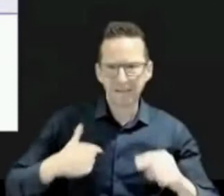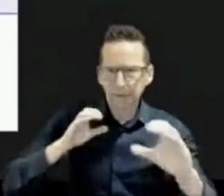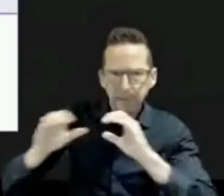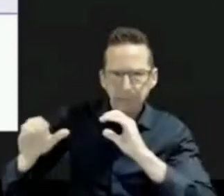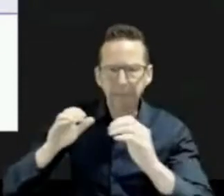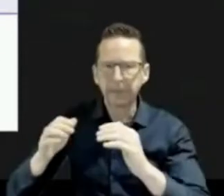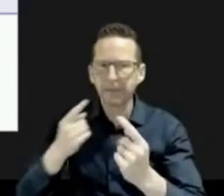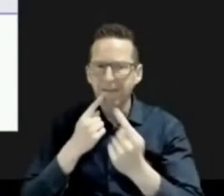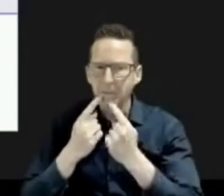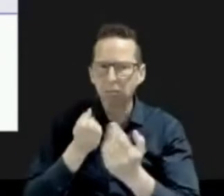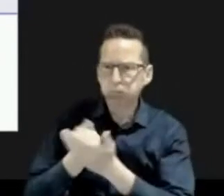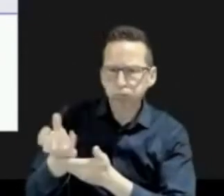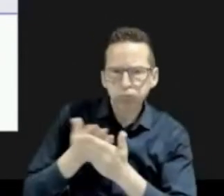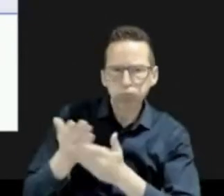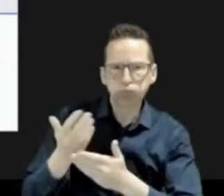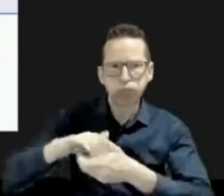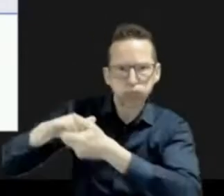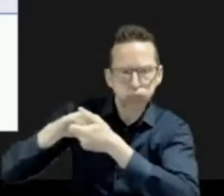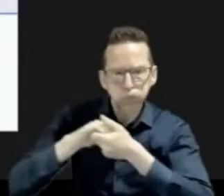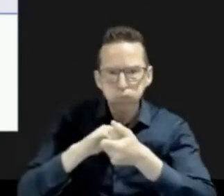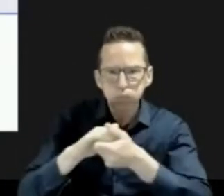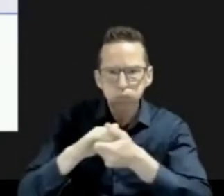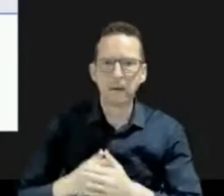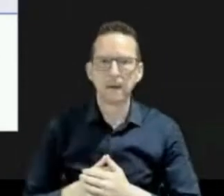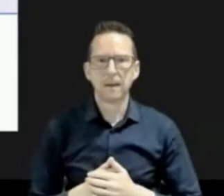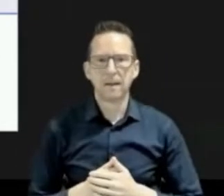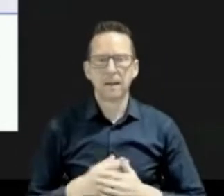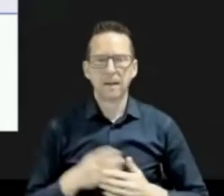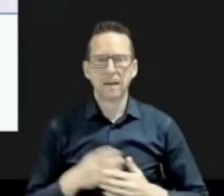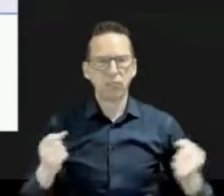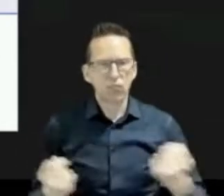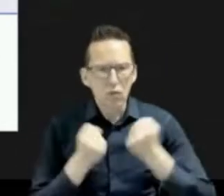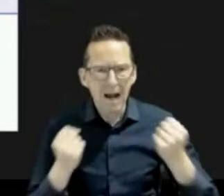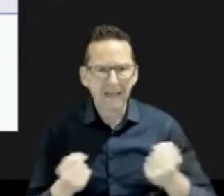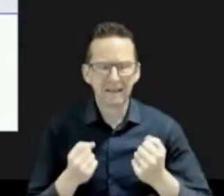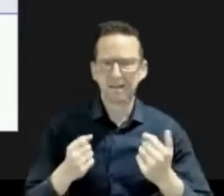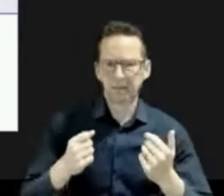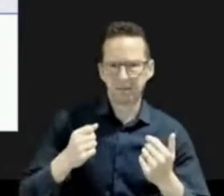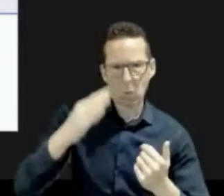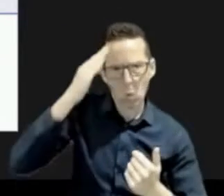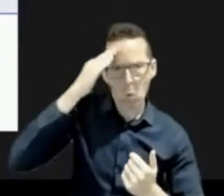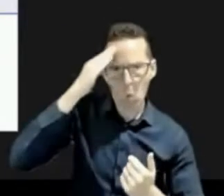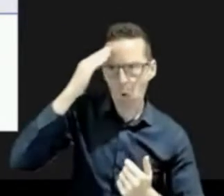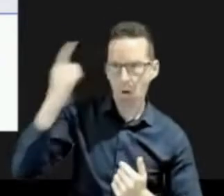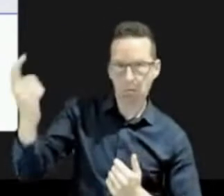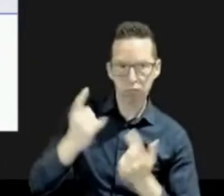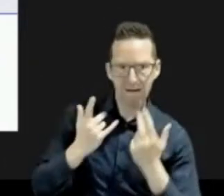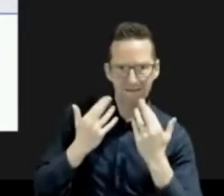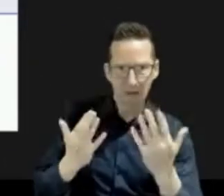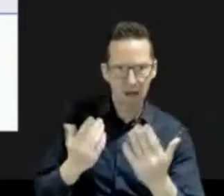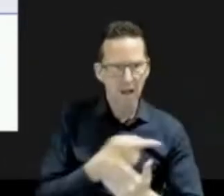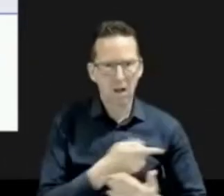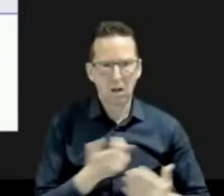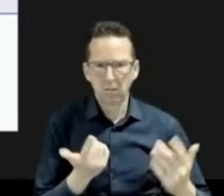events is critical. Co-creating simulations, tabletop exercises could be very useful exercises. And finally, our own staffing